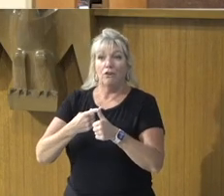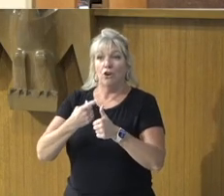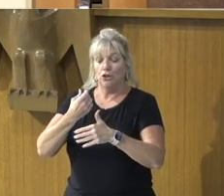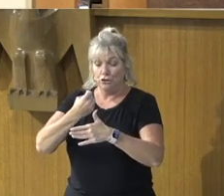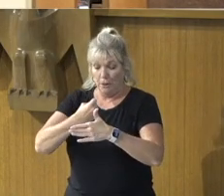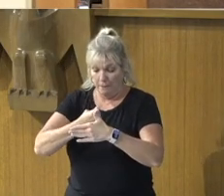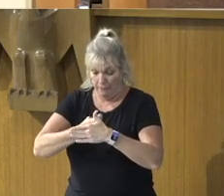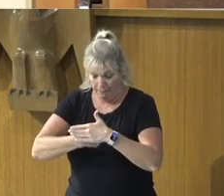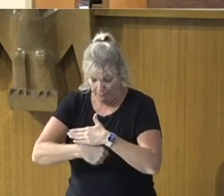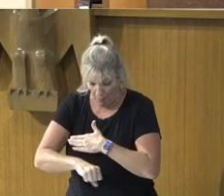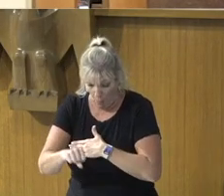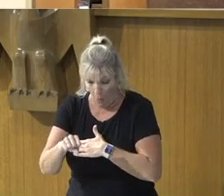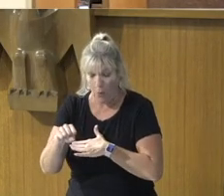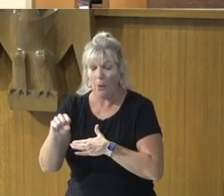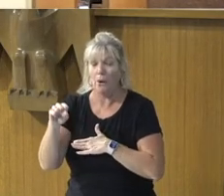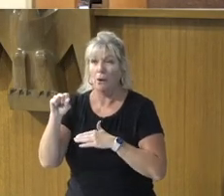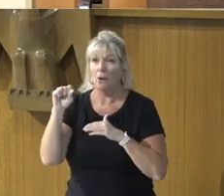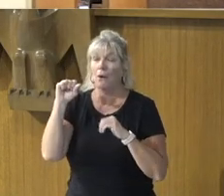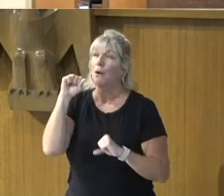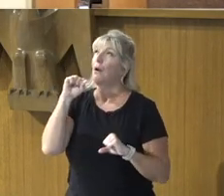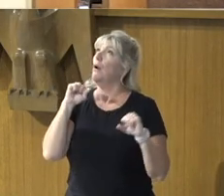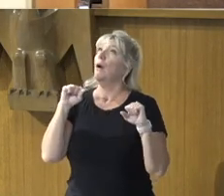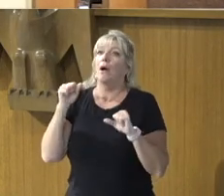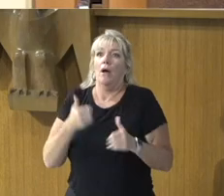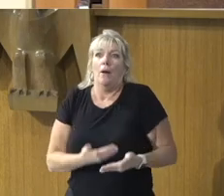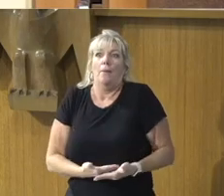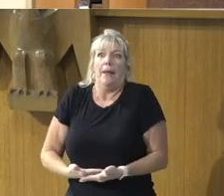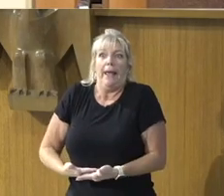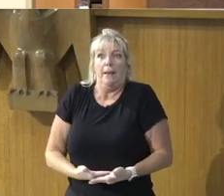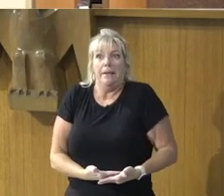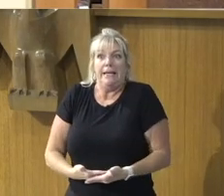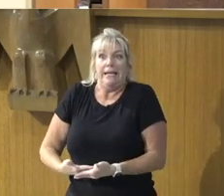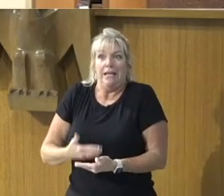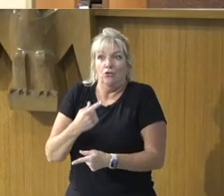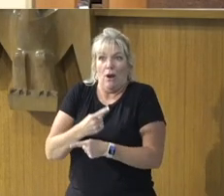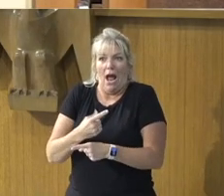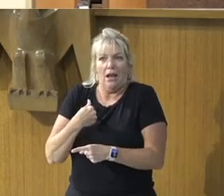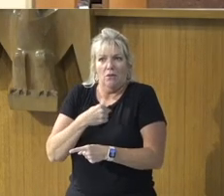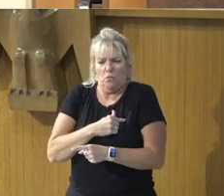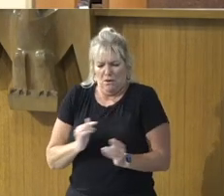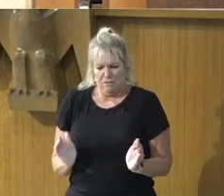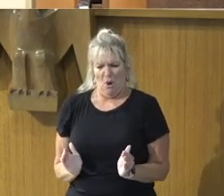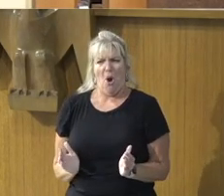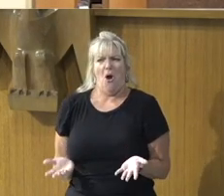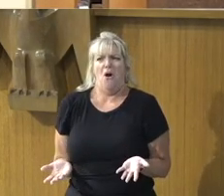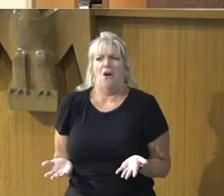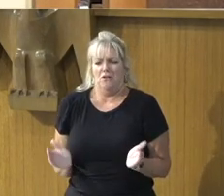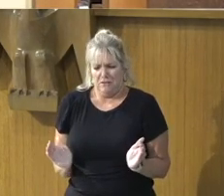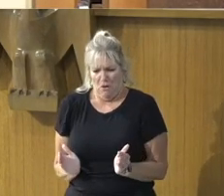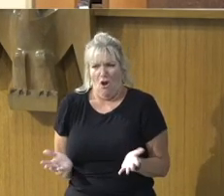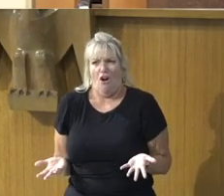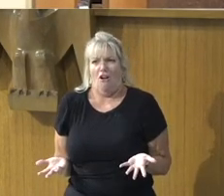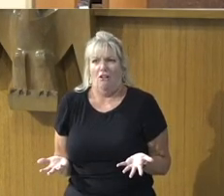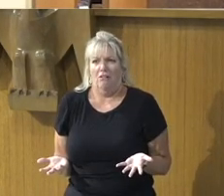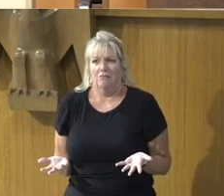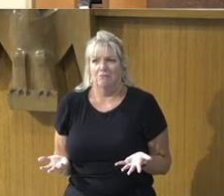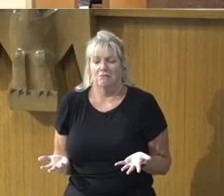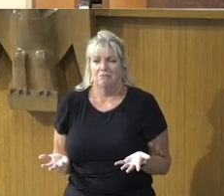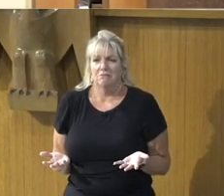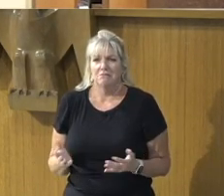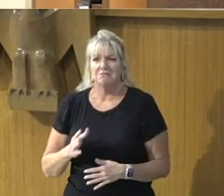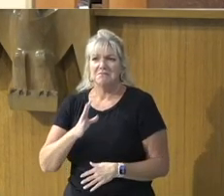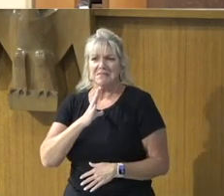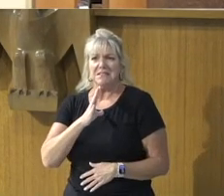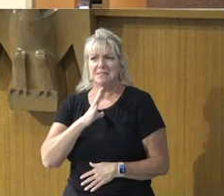cannot help but see ourselves, As only, This big, I mean, It's not a terrible thing, To be finite,